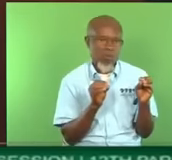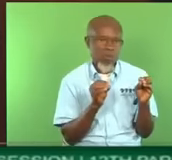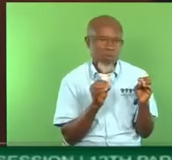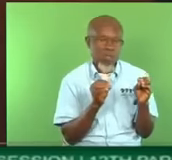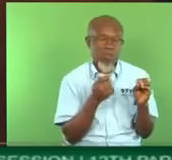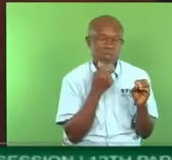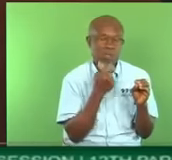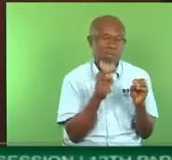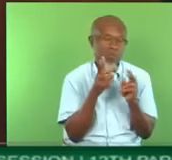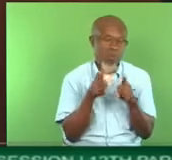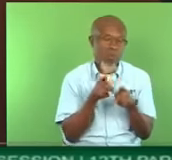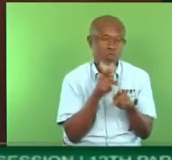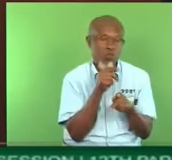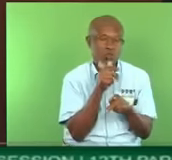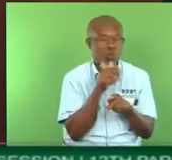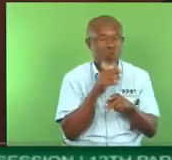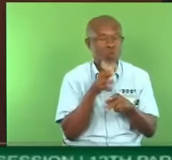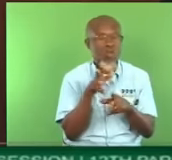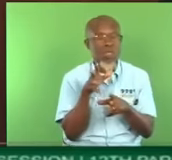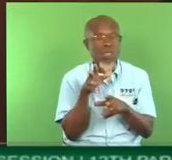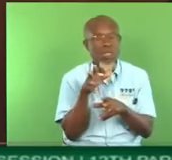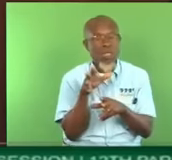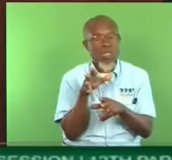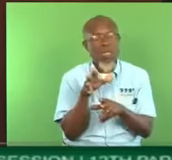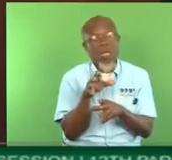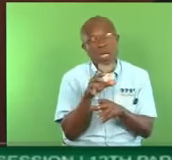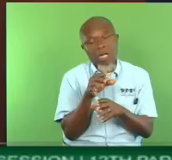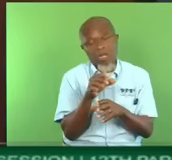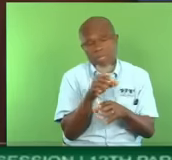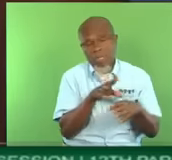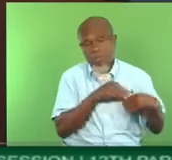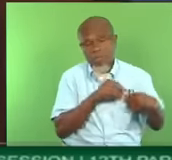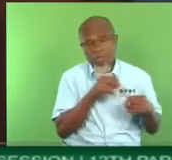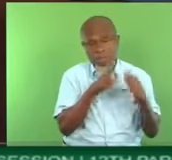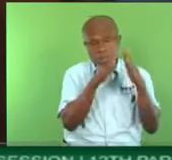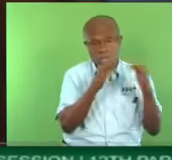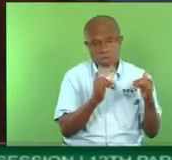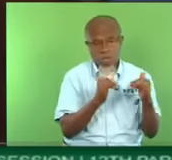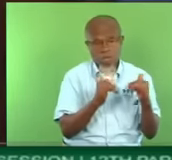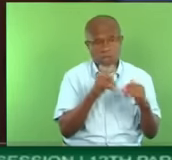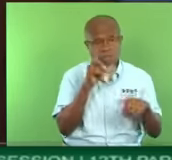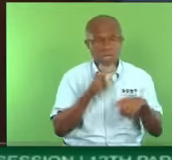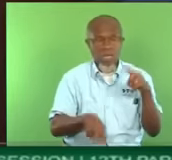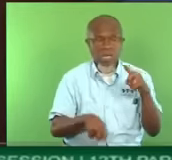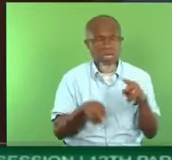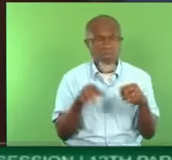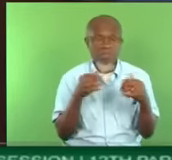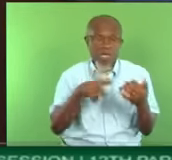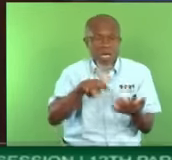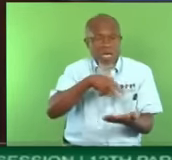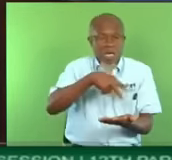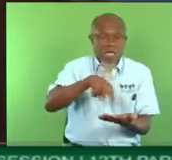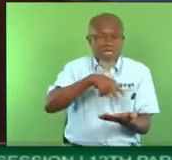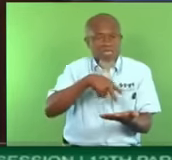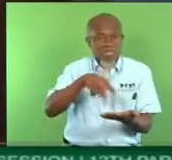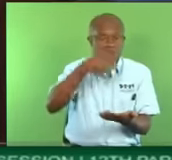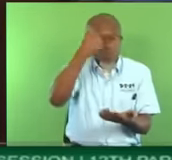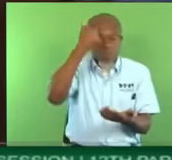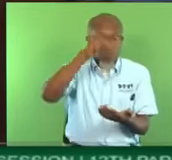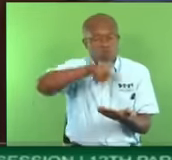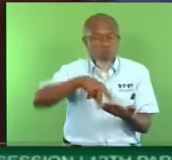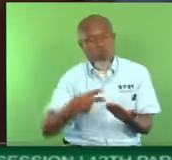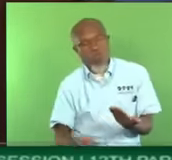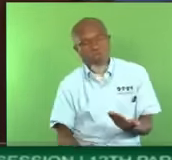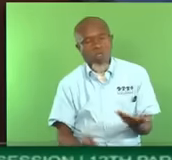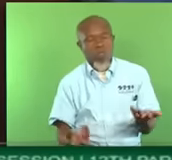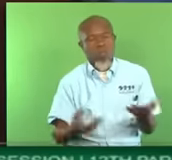don't like chutney music and things, because if you make two dance there, you're pumping in the sand. Literally. Literally.